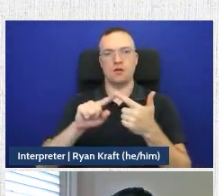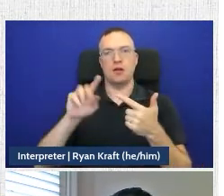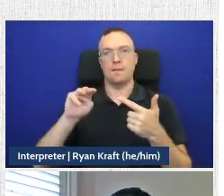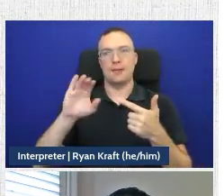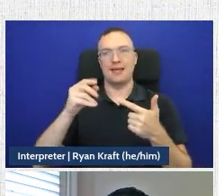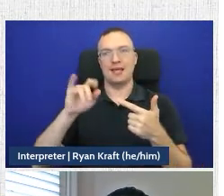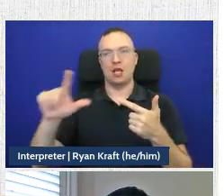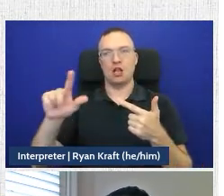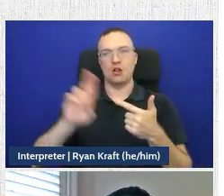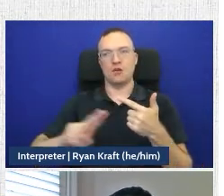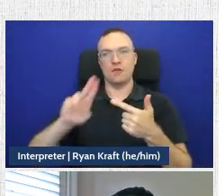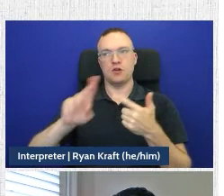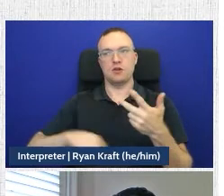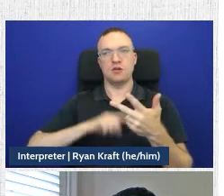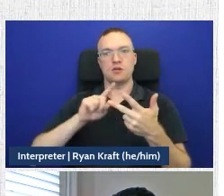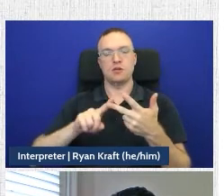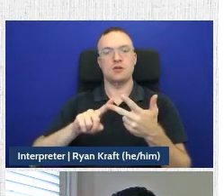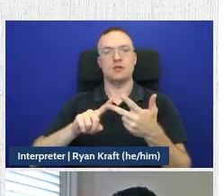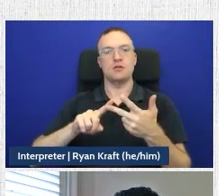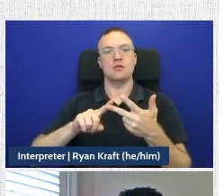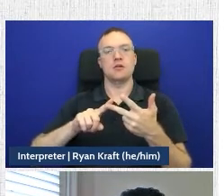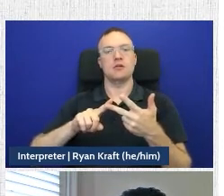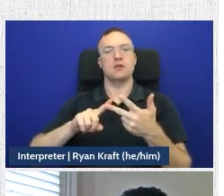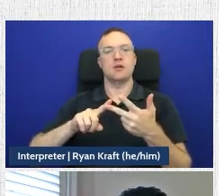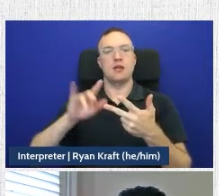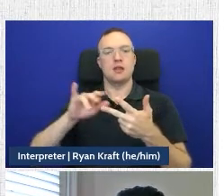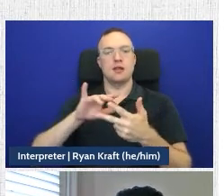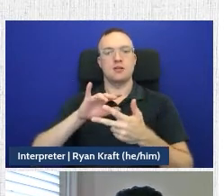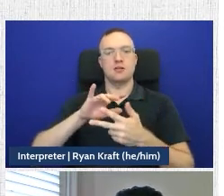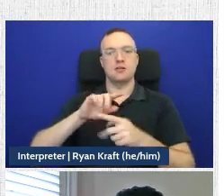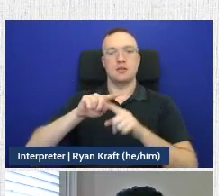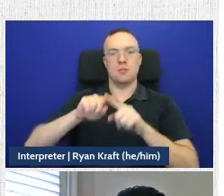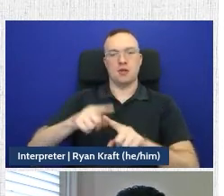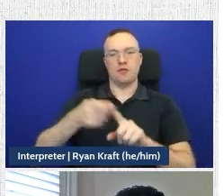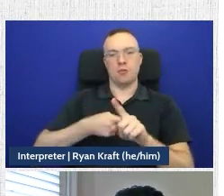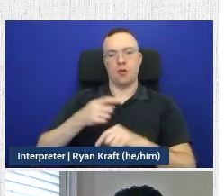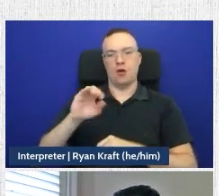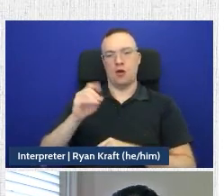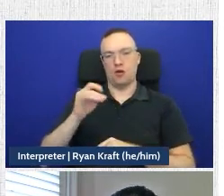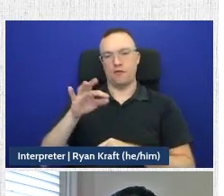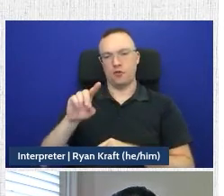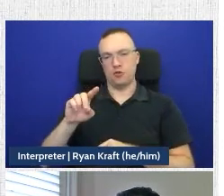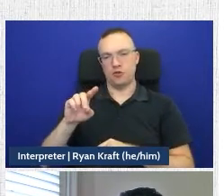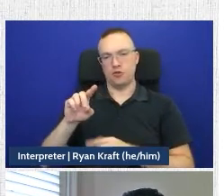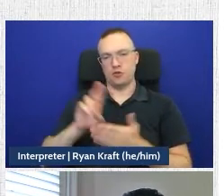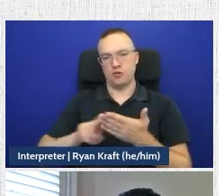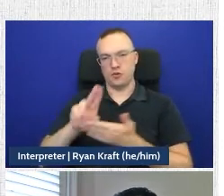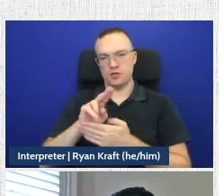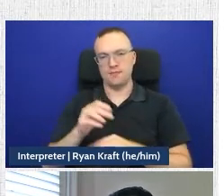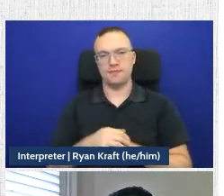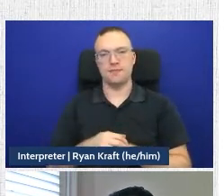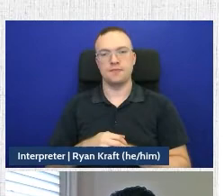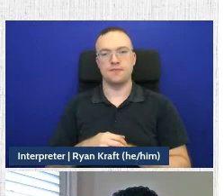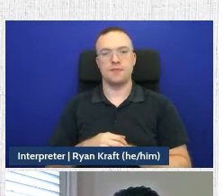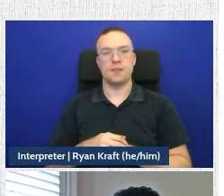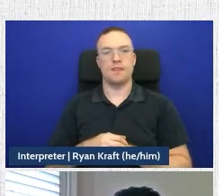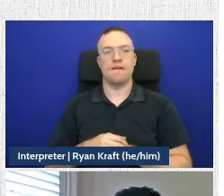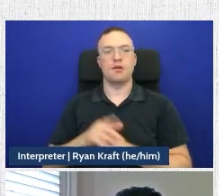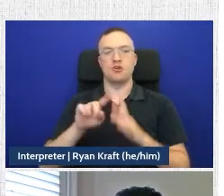and the Oxford vaccine group based out of Oxford University. We will begin with a short video.